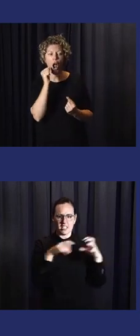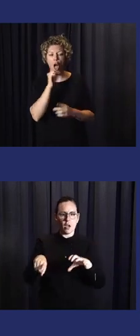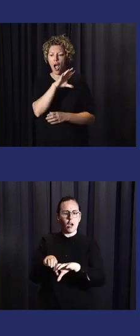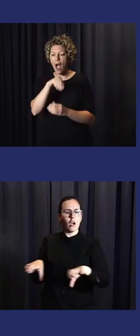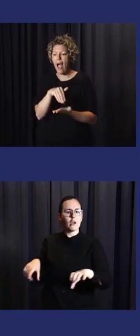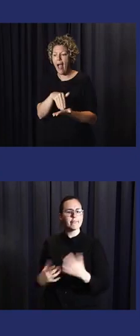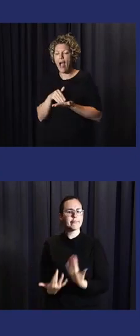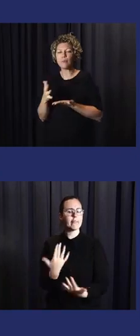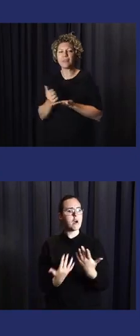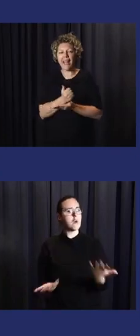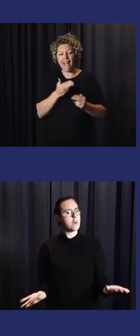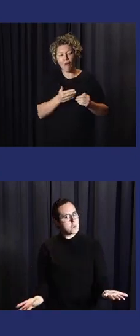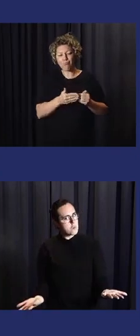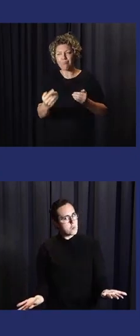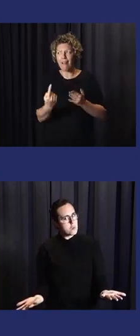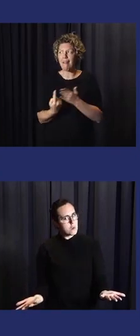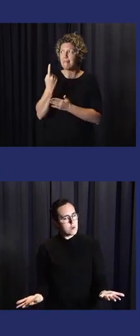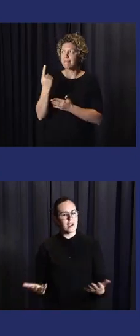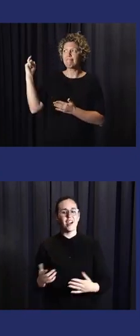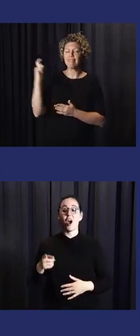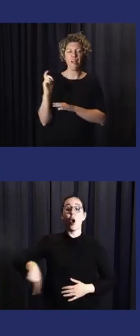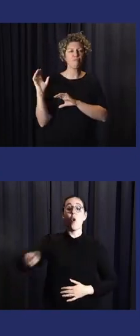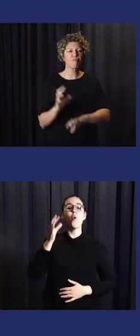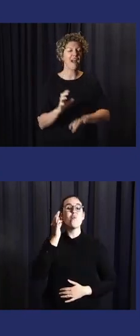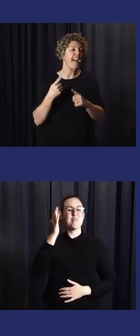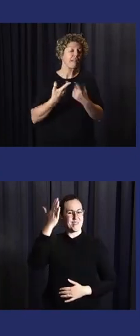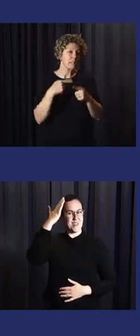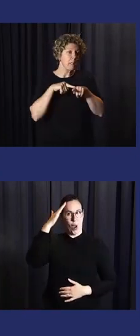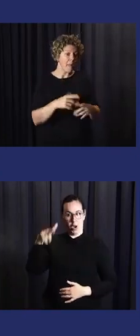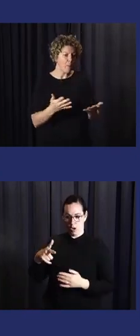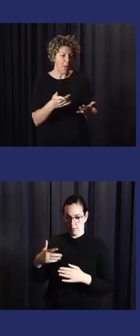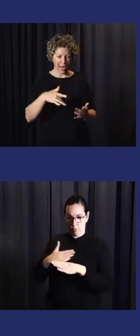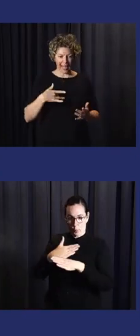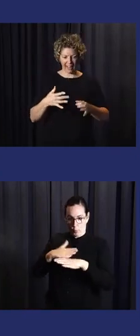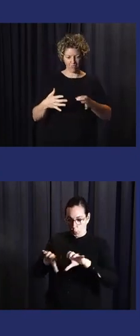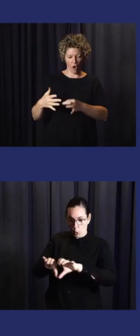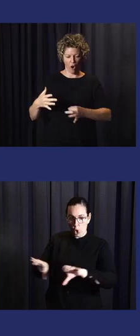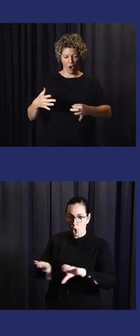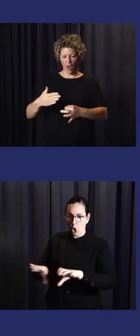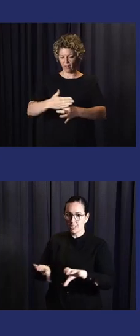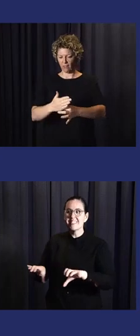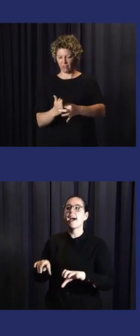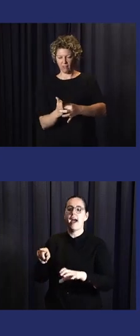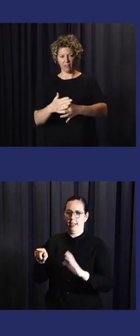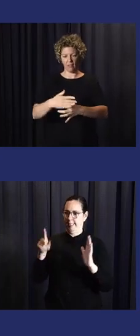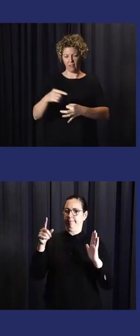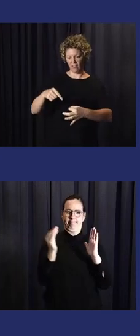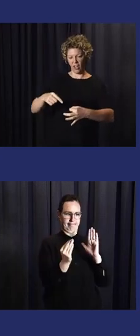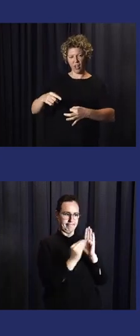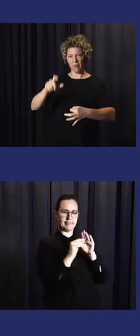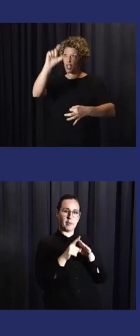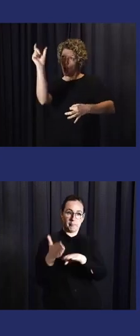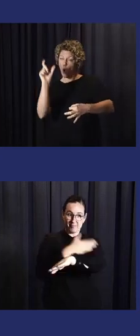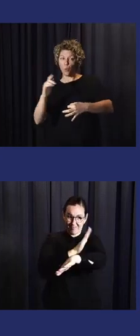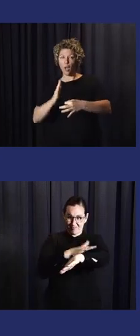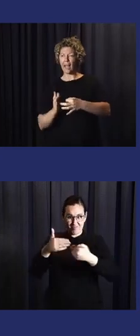the local disaster management system. So, it is about leadership. And I think the third thing also, as I mentioned earlier, it